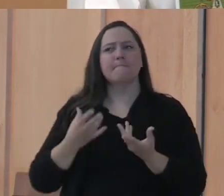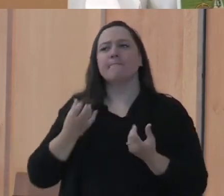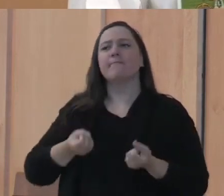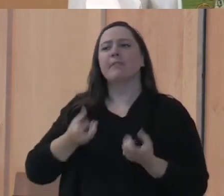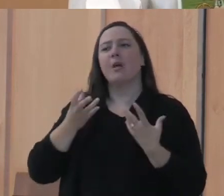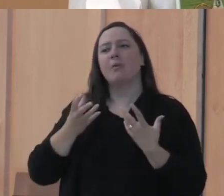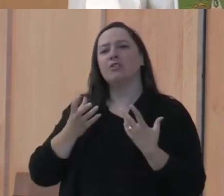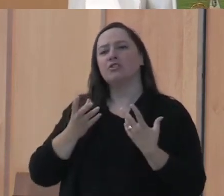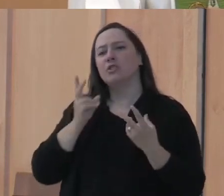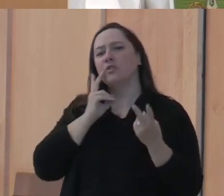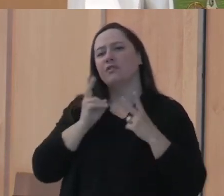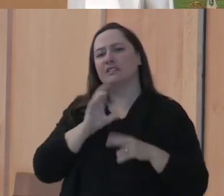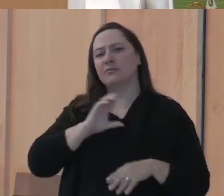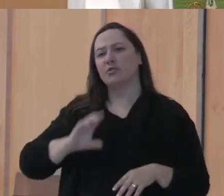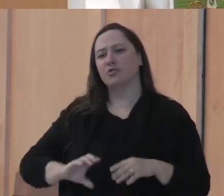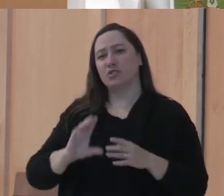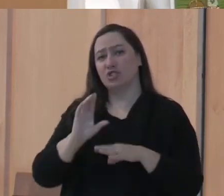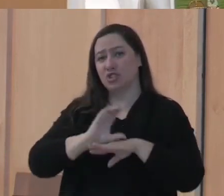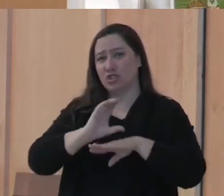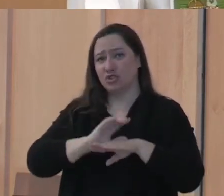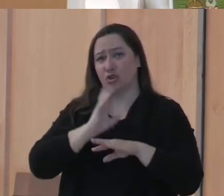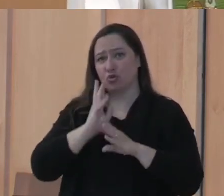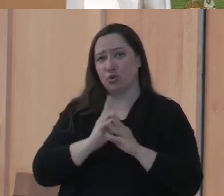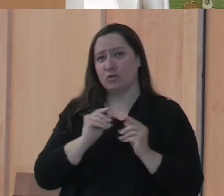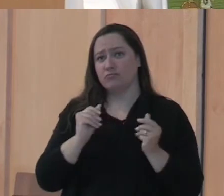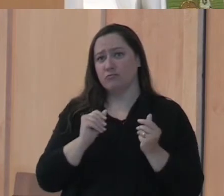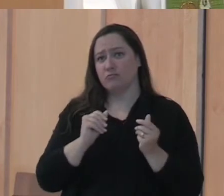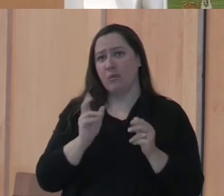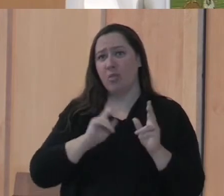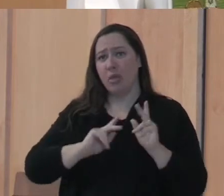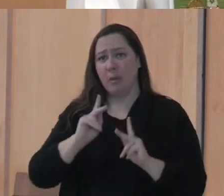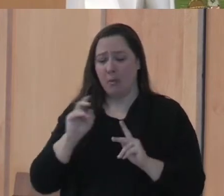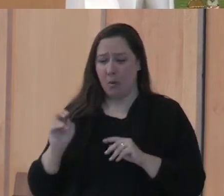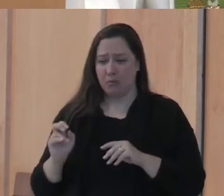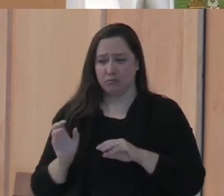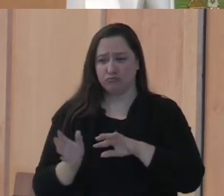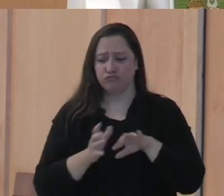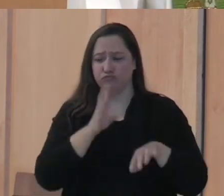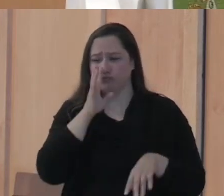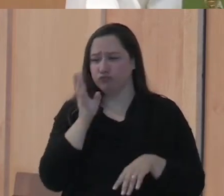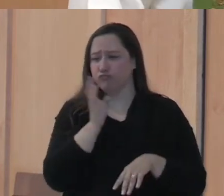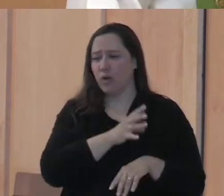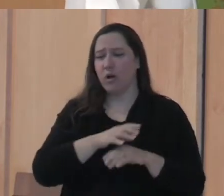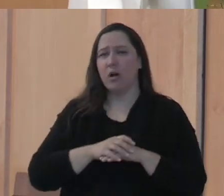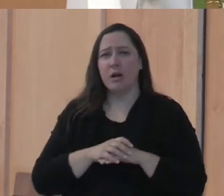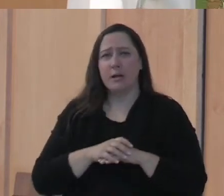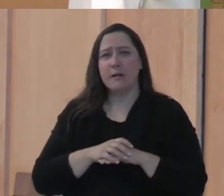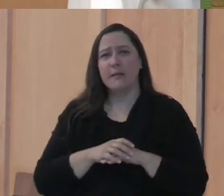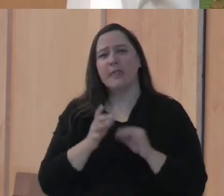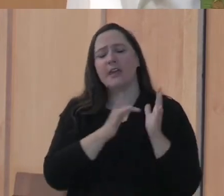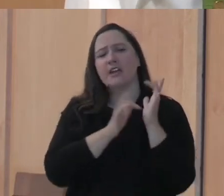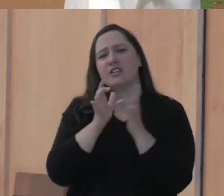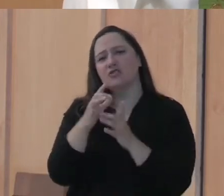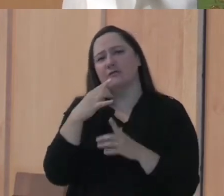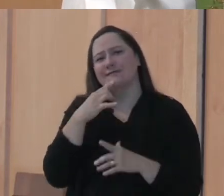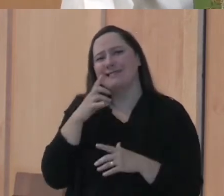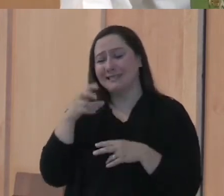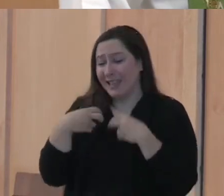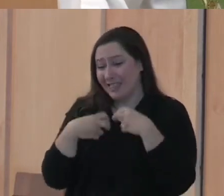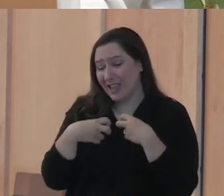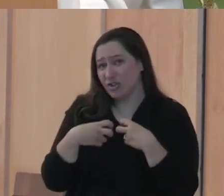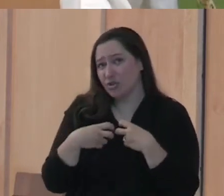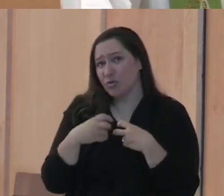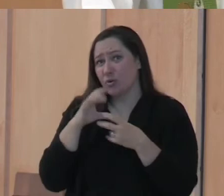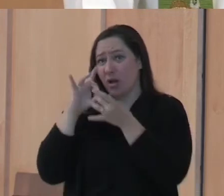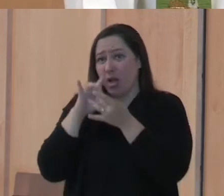visible Christian church would dry up and wither that people would turn their backs on God? Jesus says the issue in that case would not be any